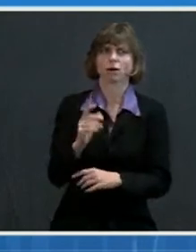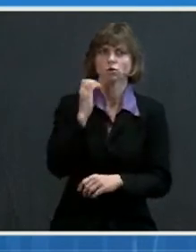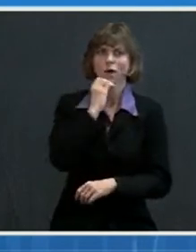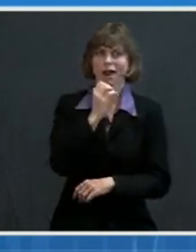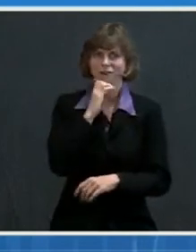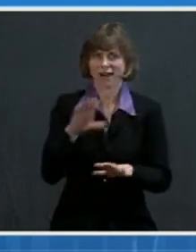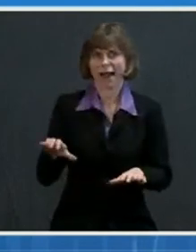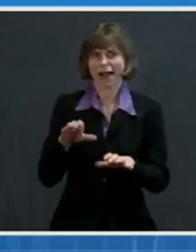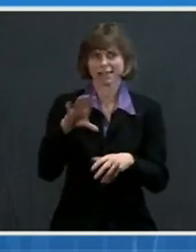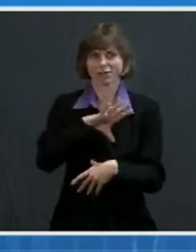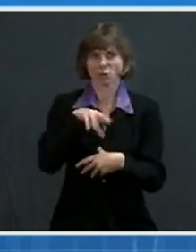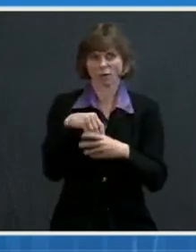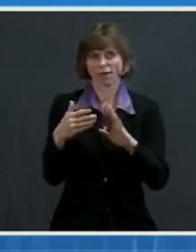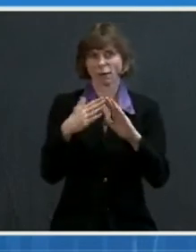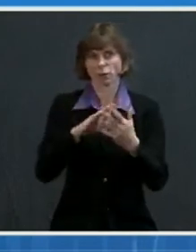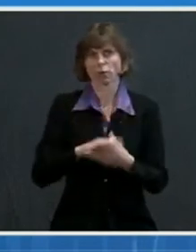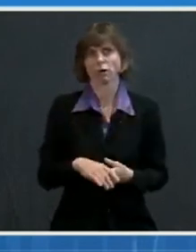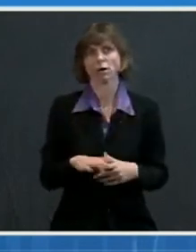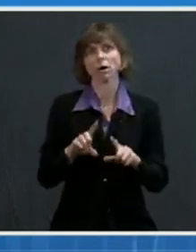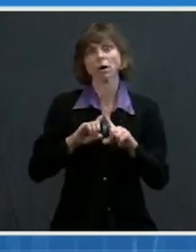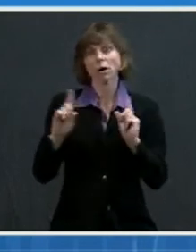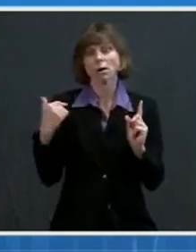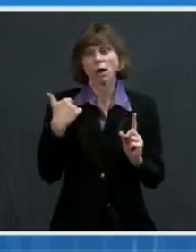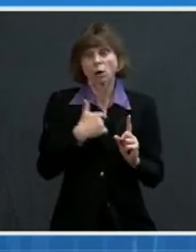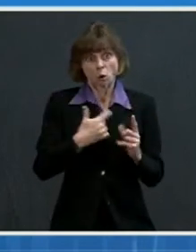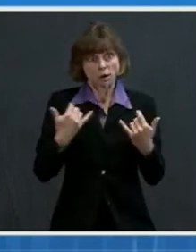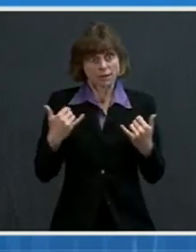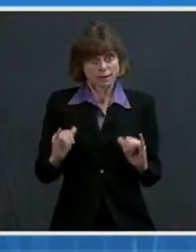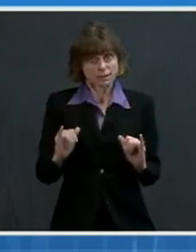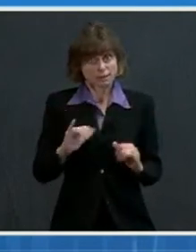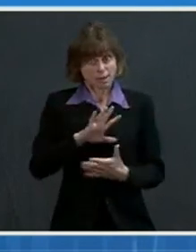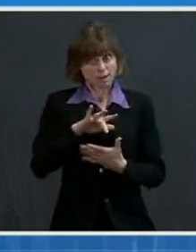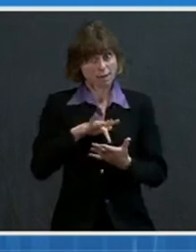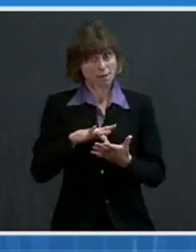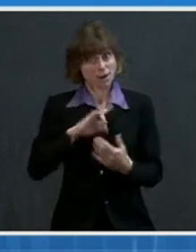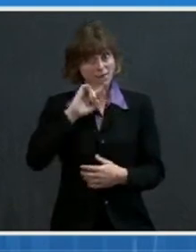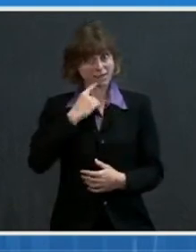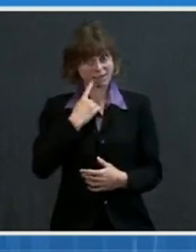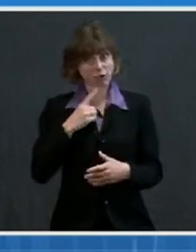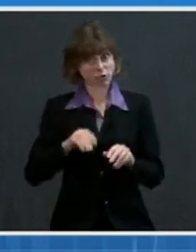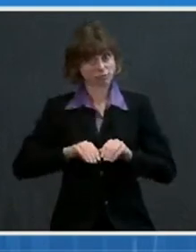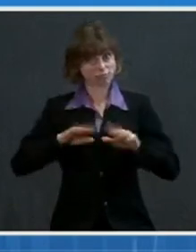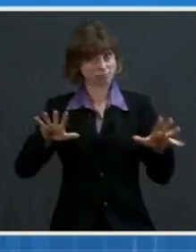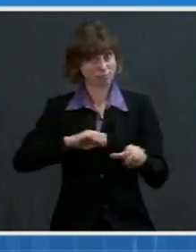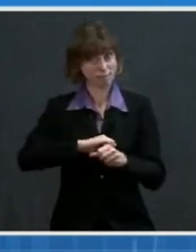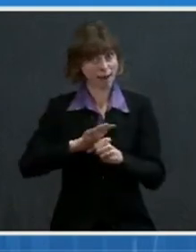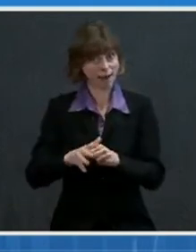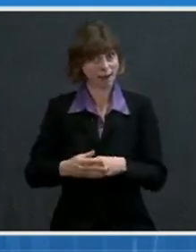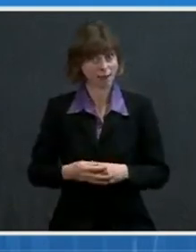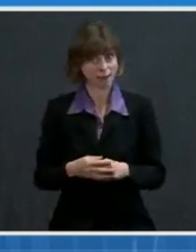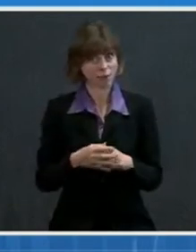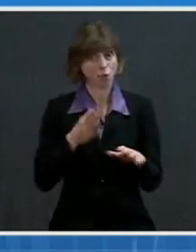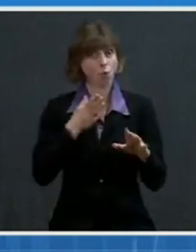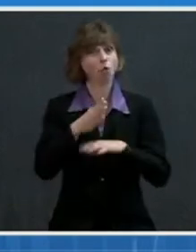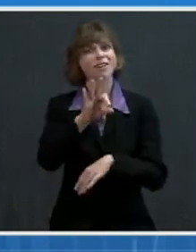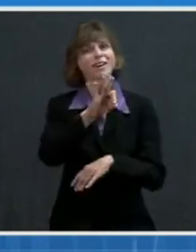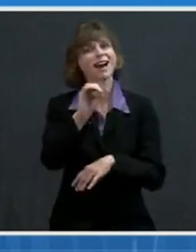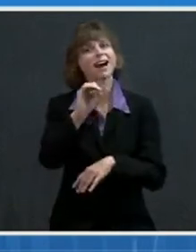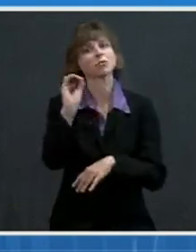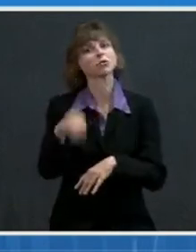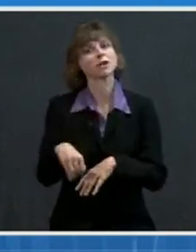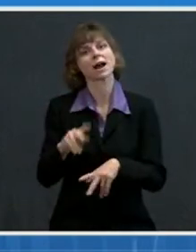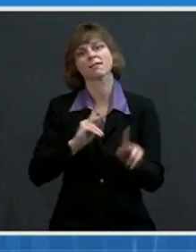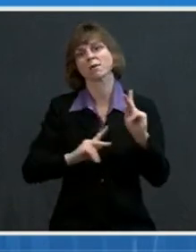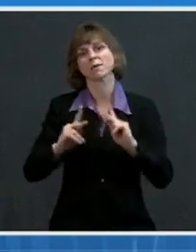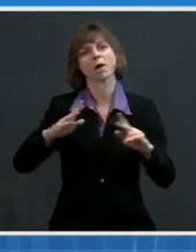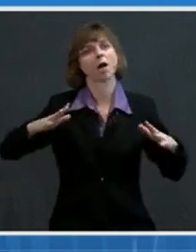communities. However, we remain in the midst of a serious pandemic and still over 90% of our population is not fully